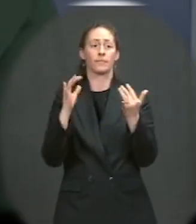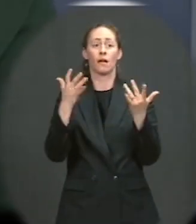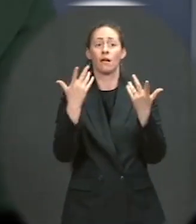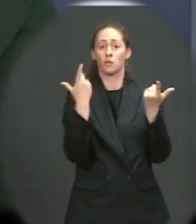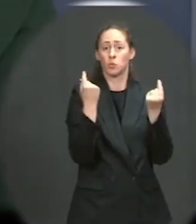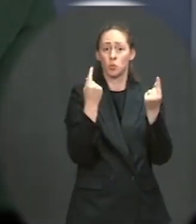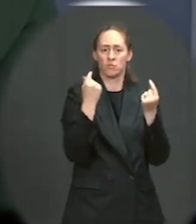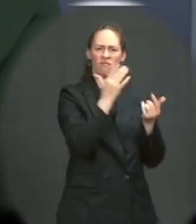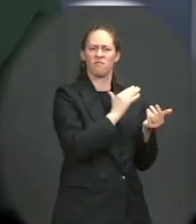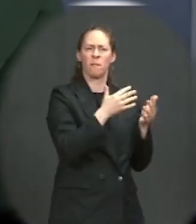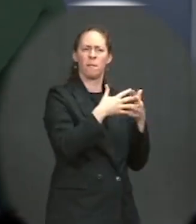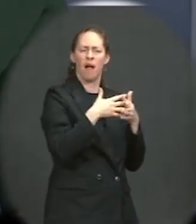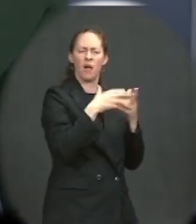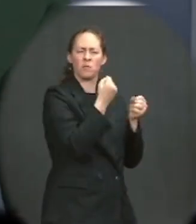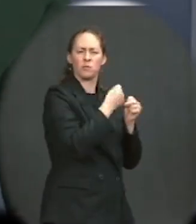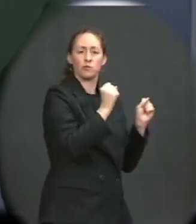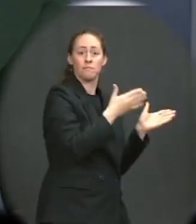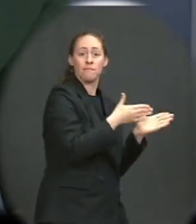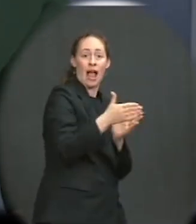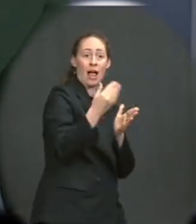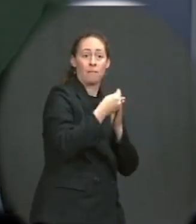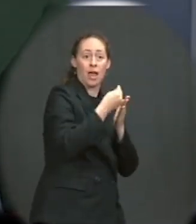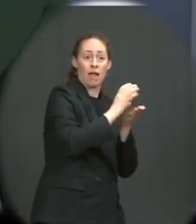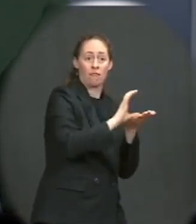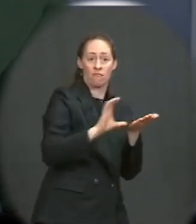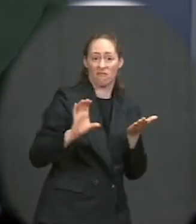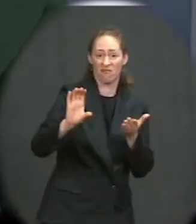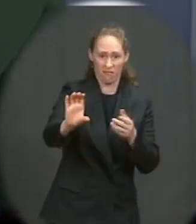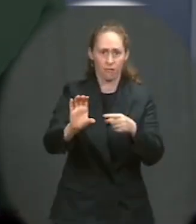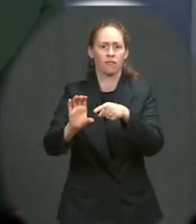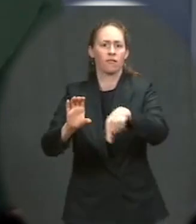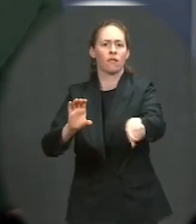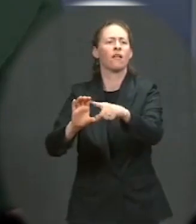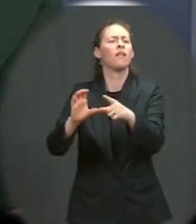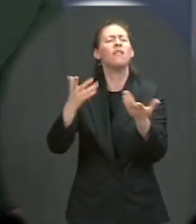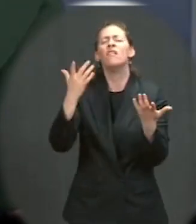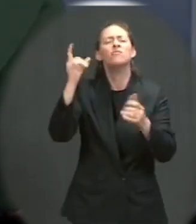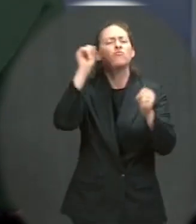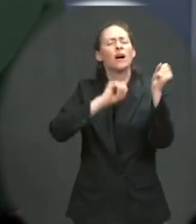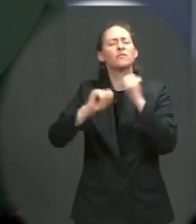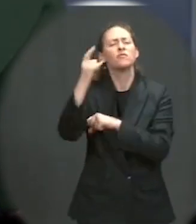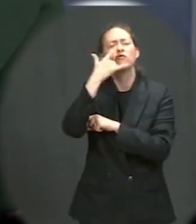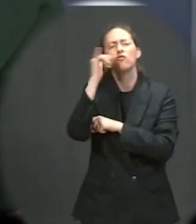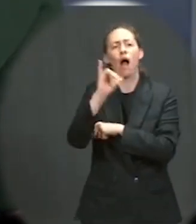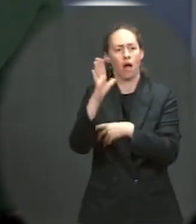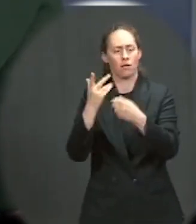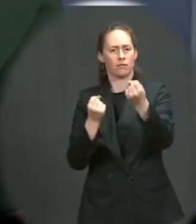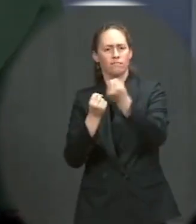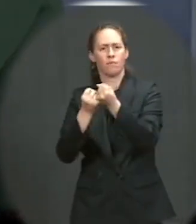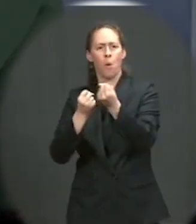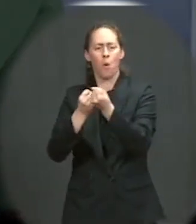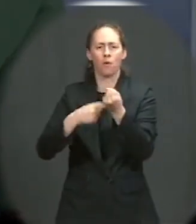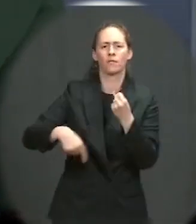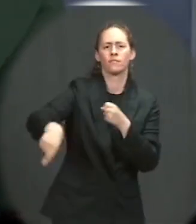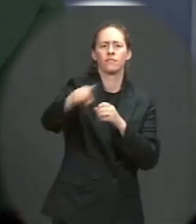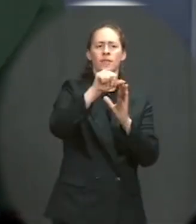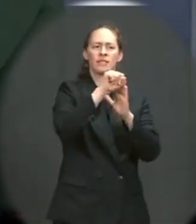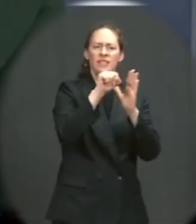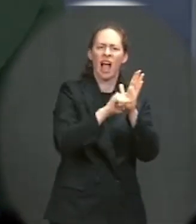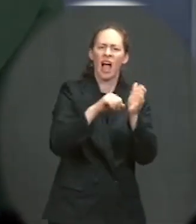that by providing further guidance for states and cities to expand their ability to improve public safety in their communities.